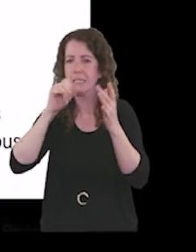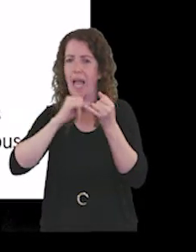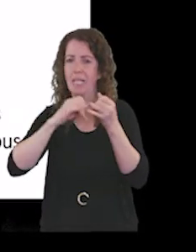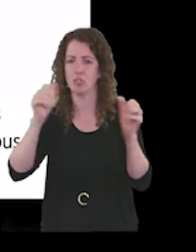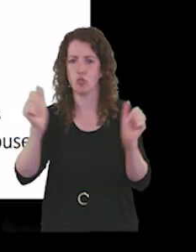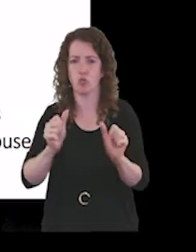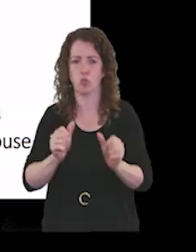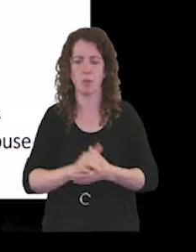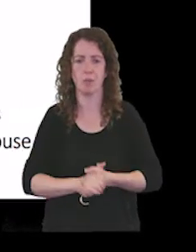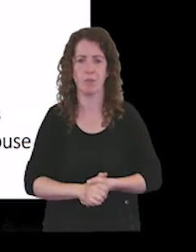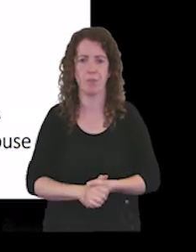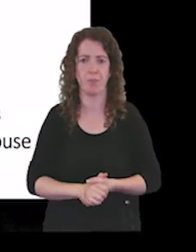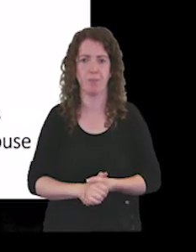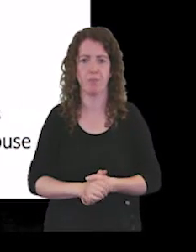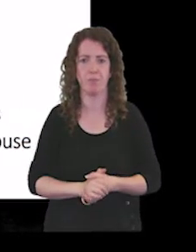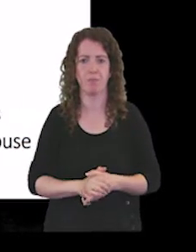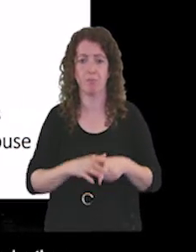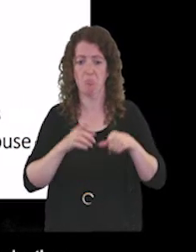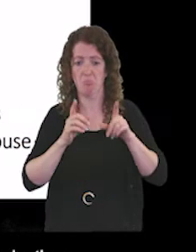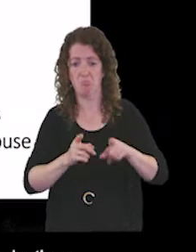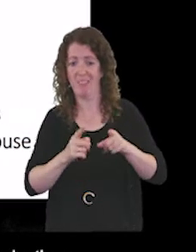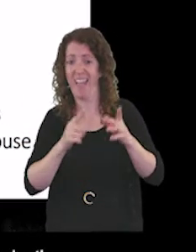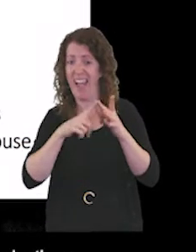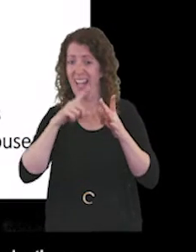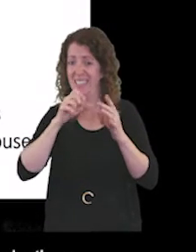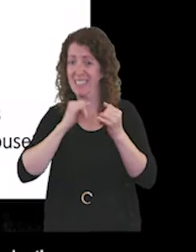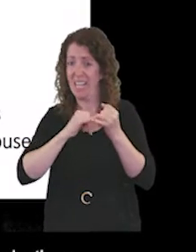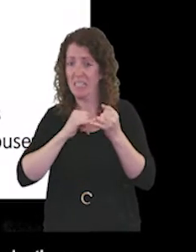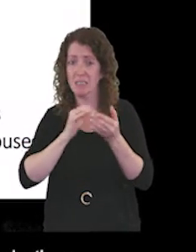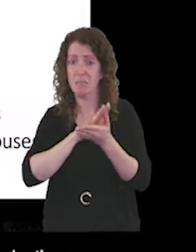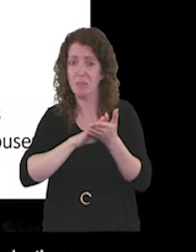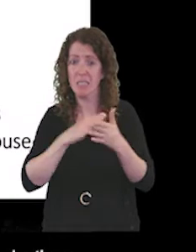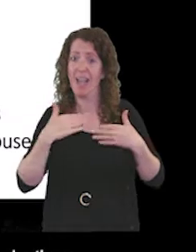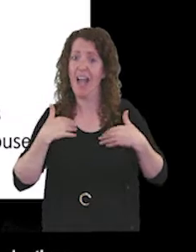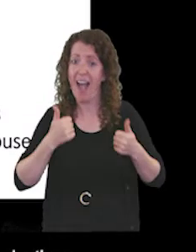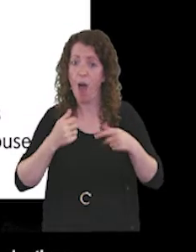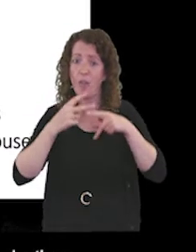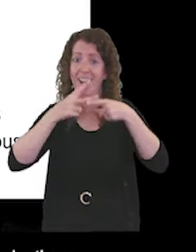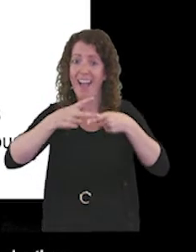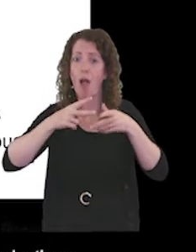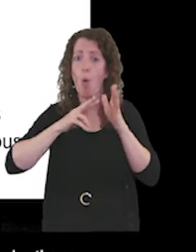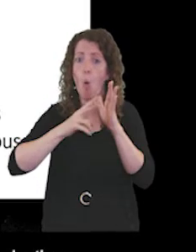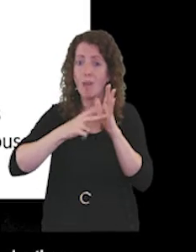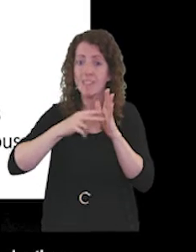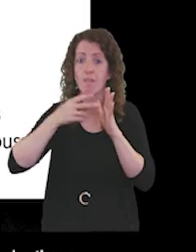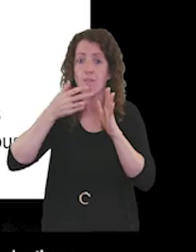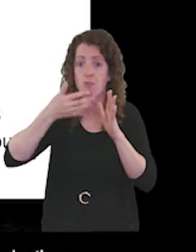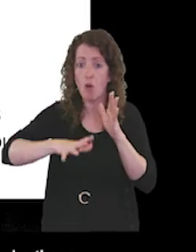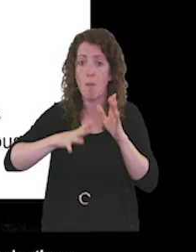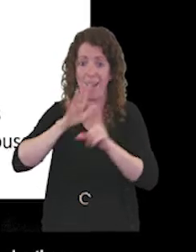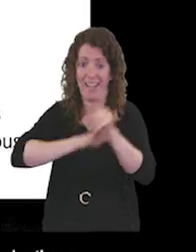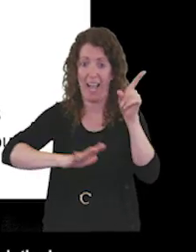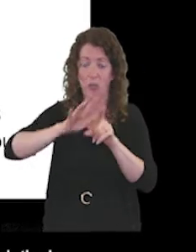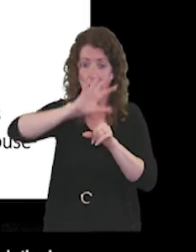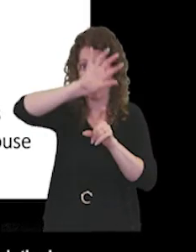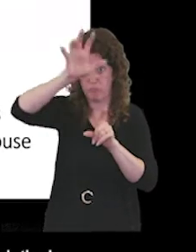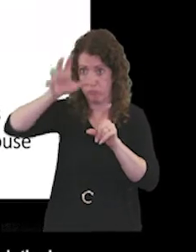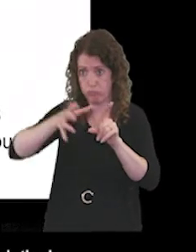And the ICS is essentially all the health and care organisations in the county working together